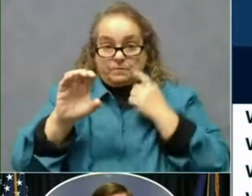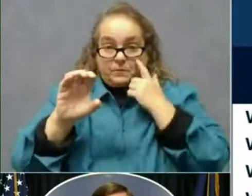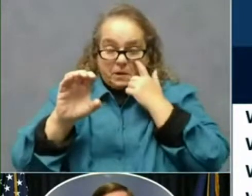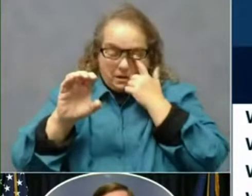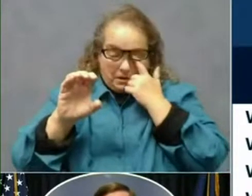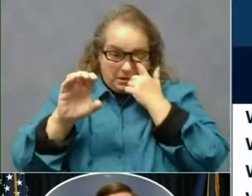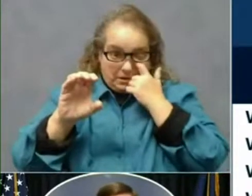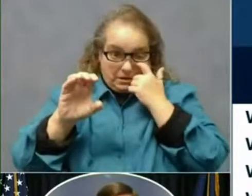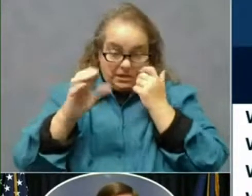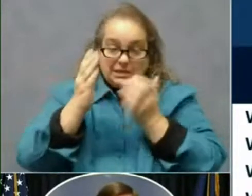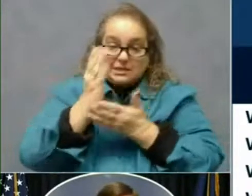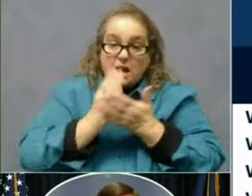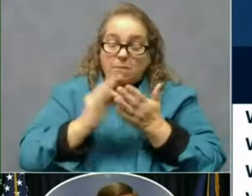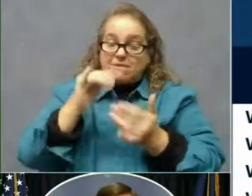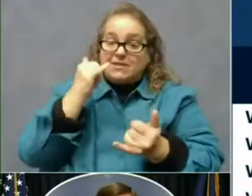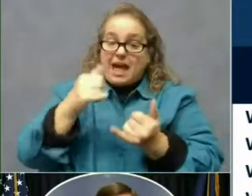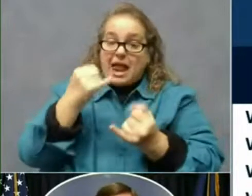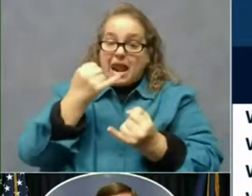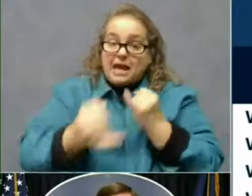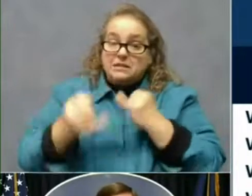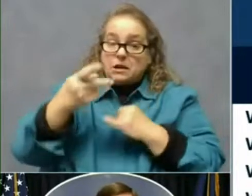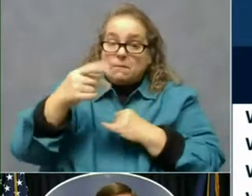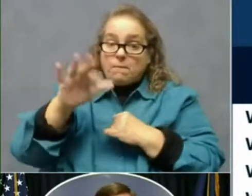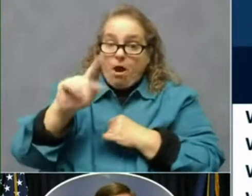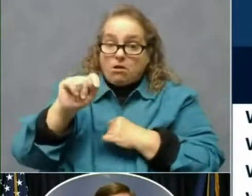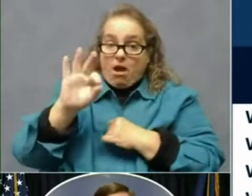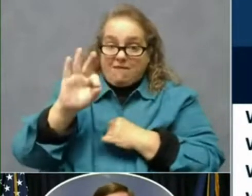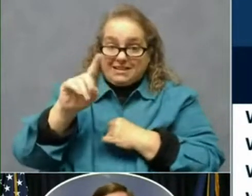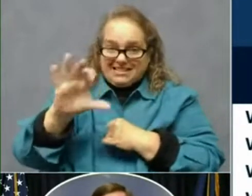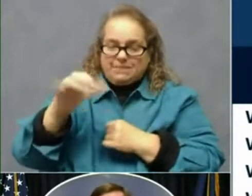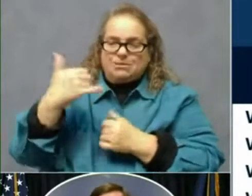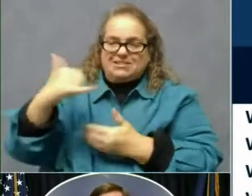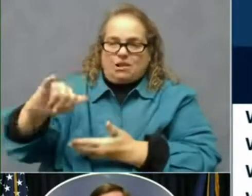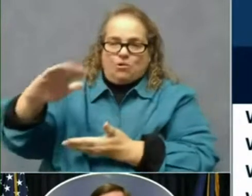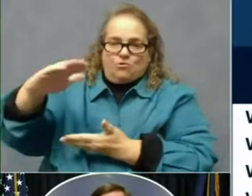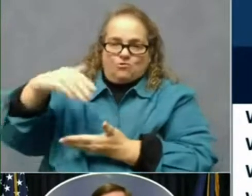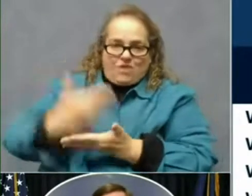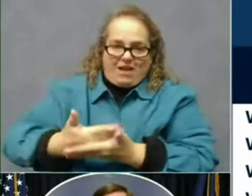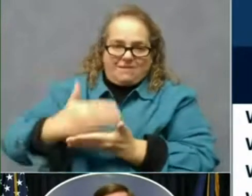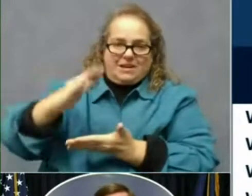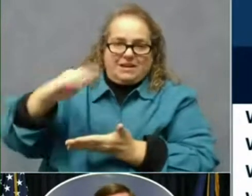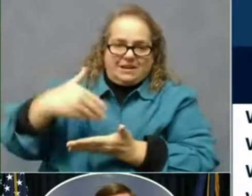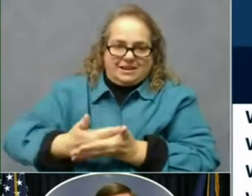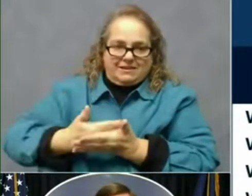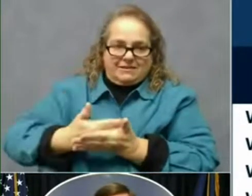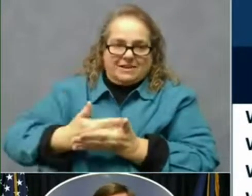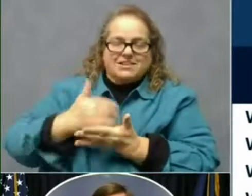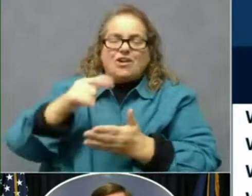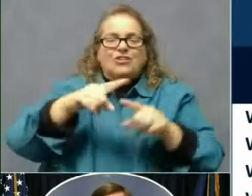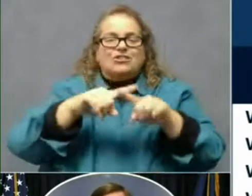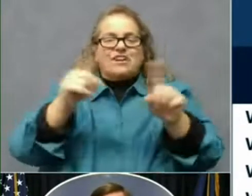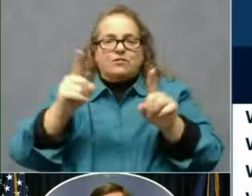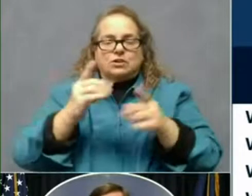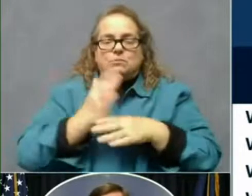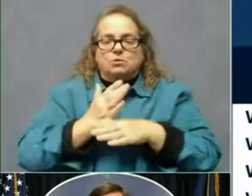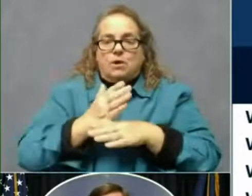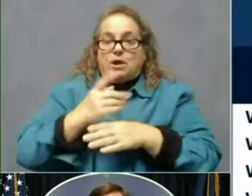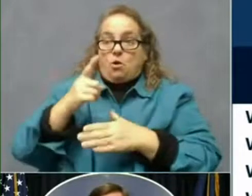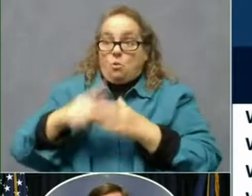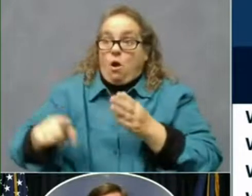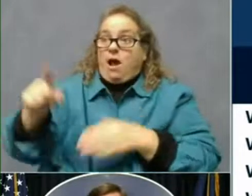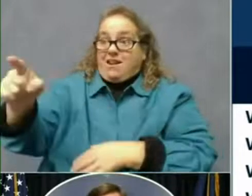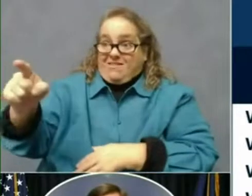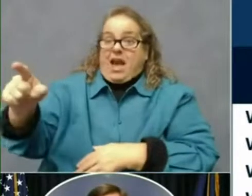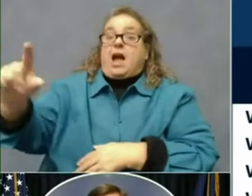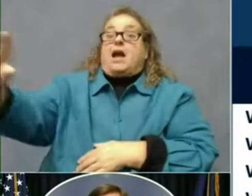December is still coming in. So there is a difference between what's been allocated and what's been received as it is logged